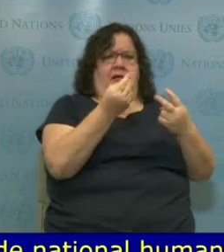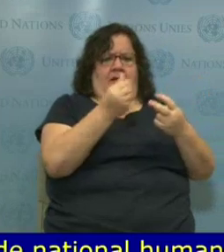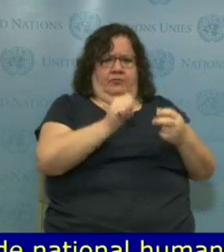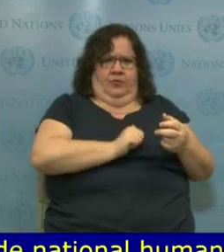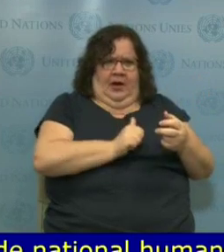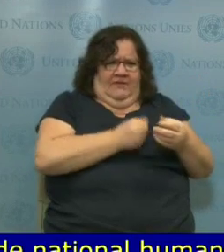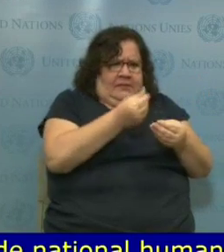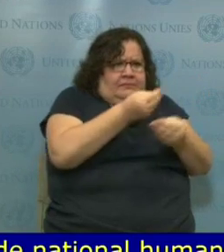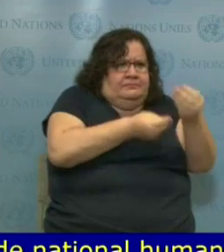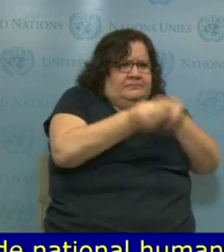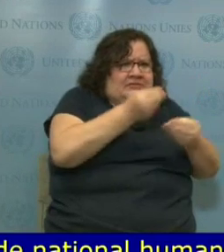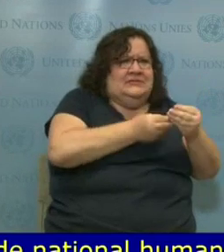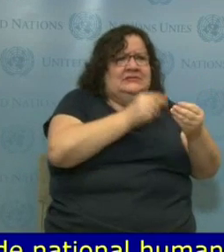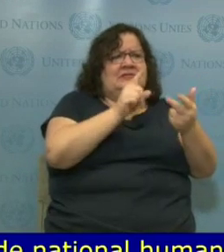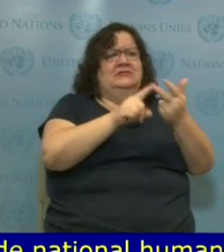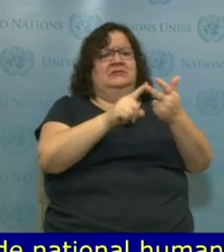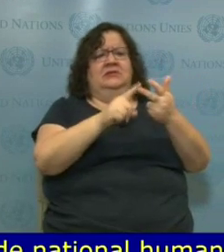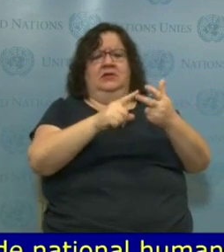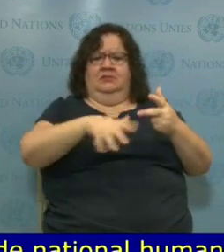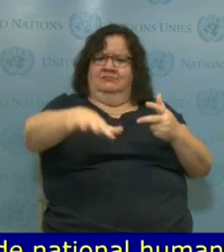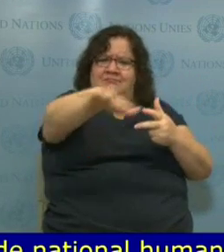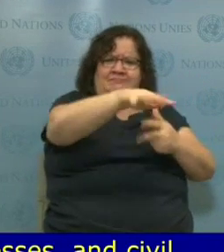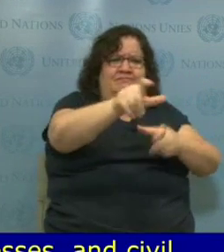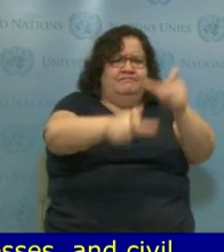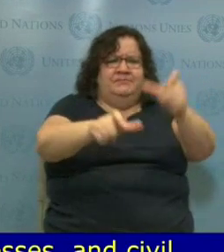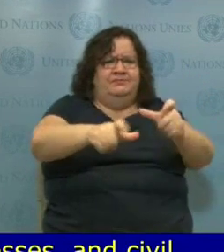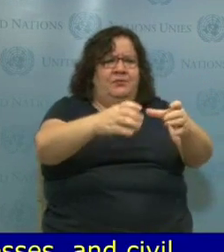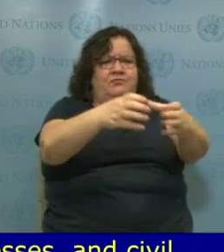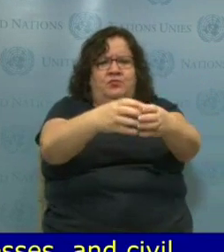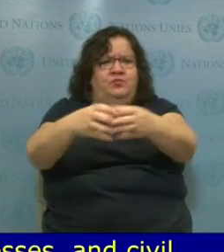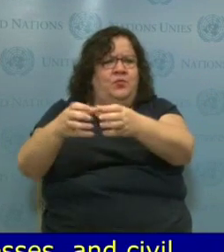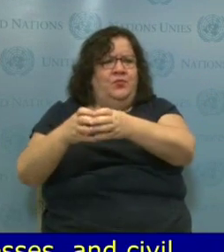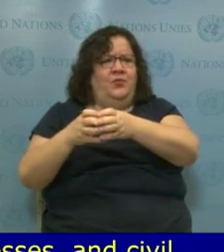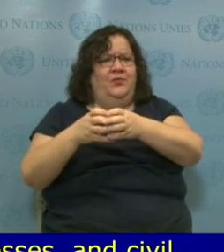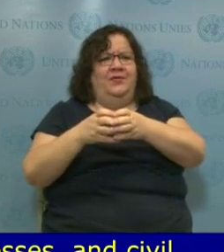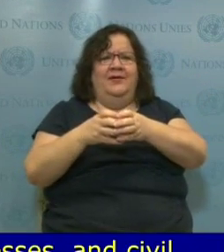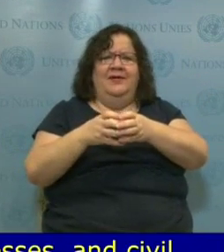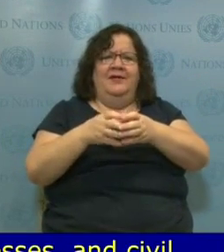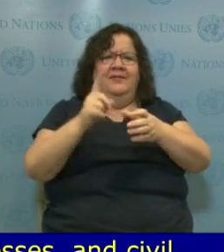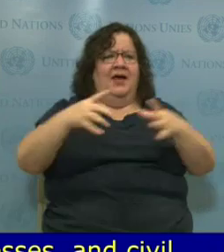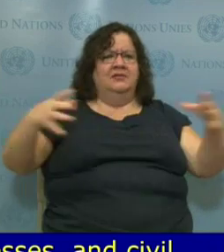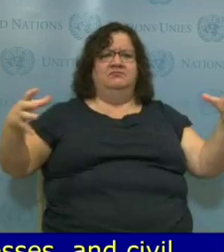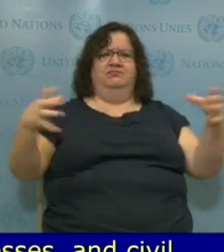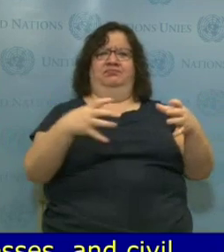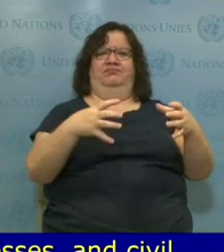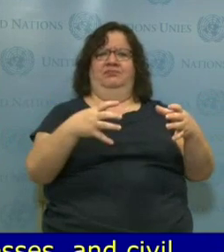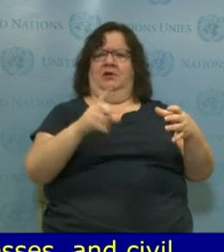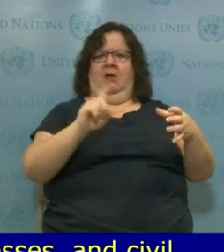-cutting perspective of disabilities in all areas, including international cooperation.